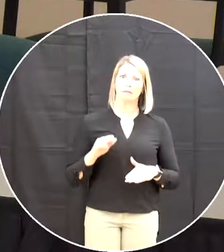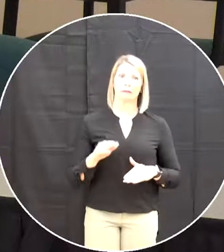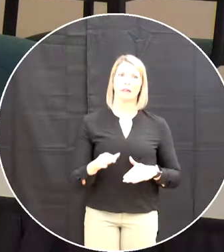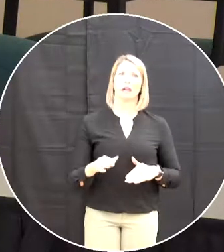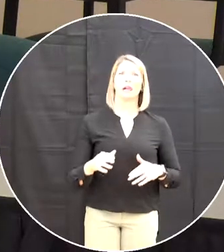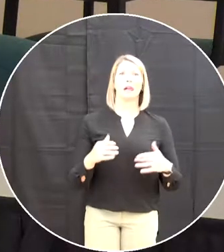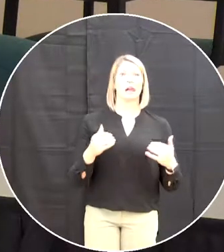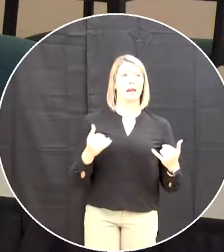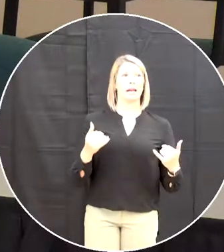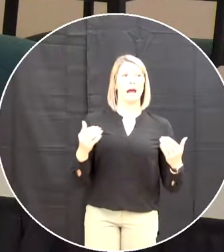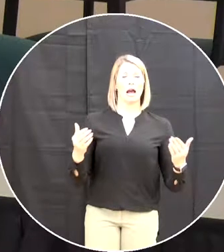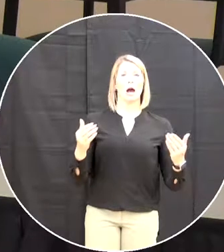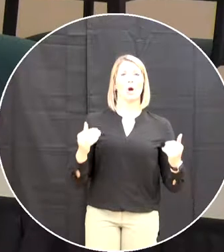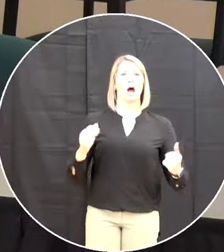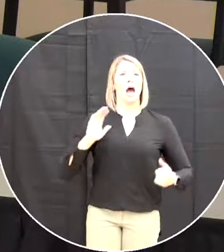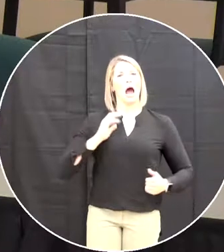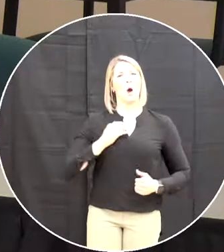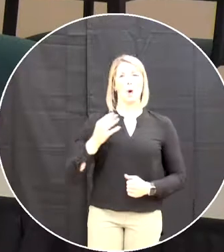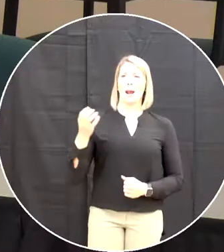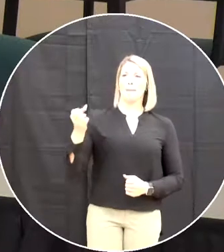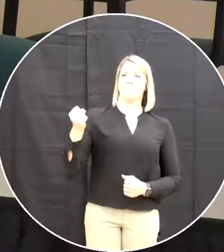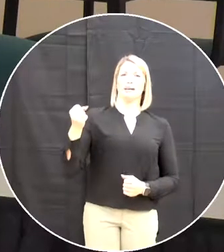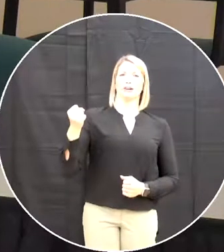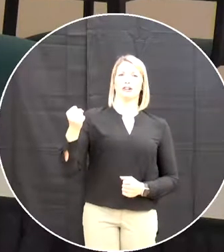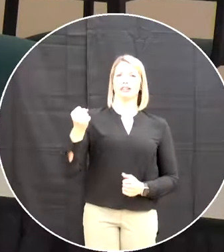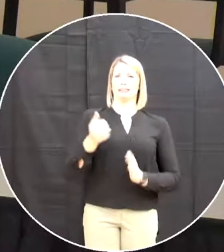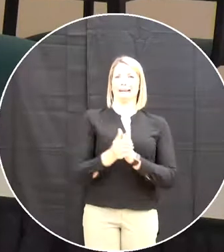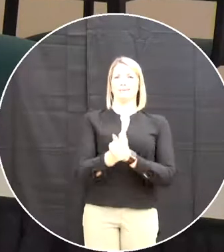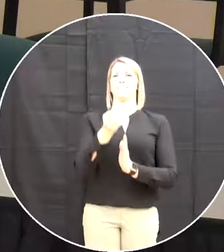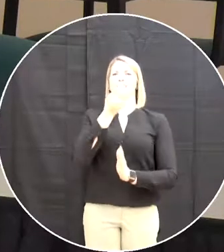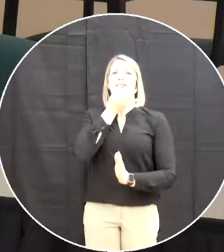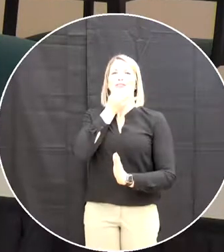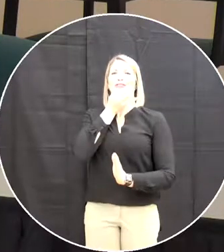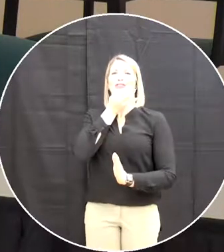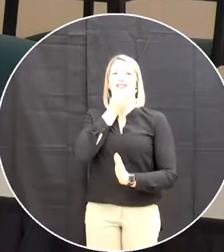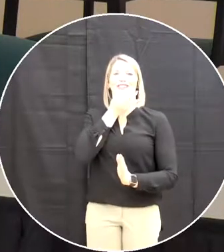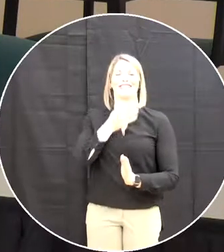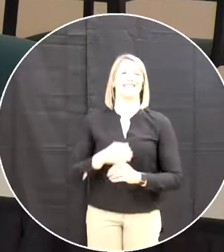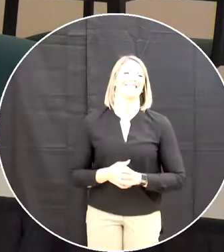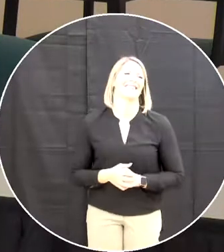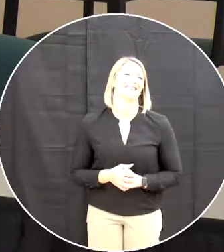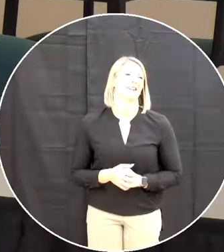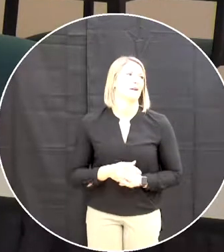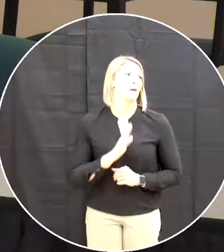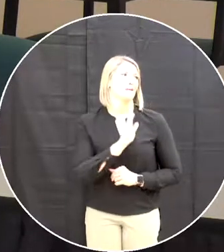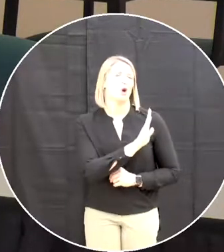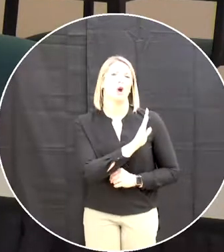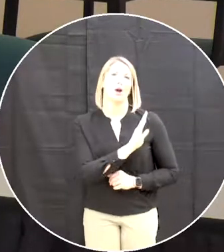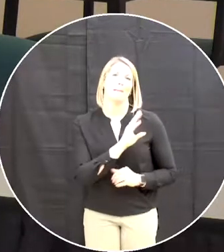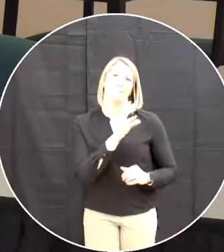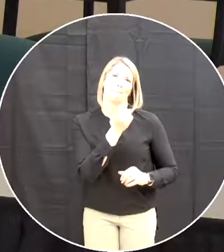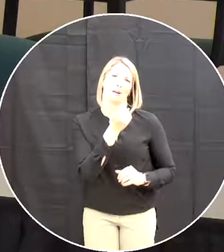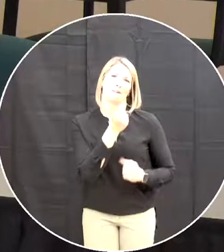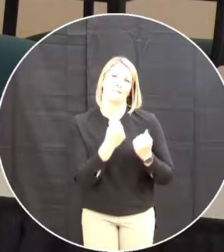our milk master trustee eric airs for the report from the milk foundation